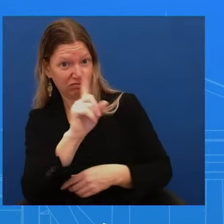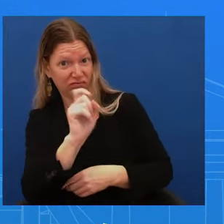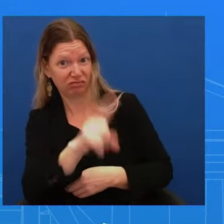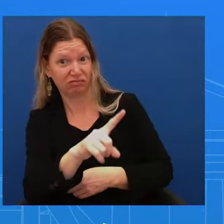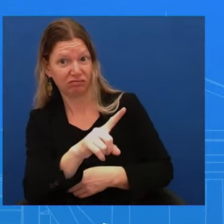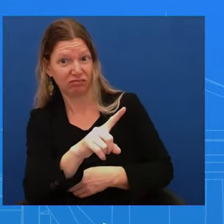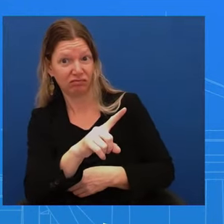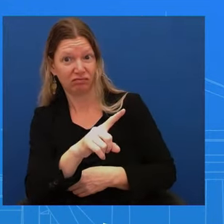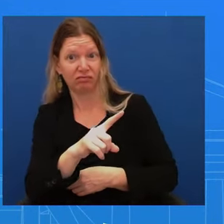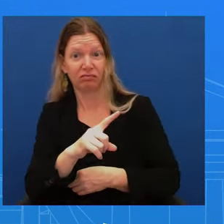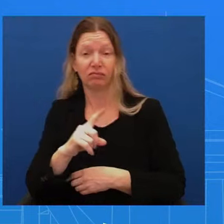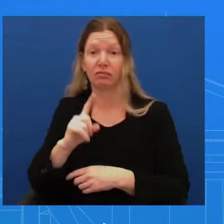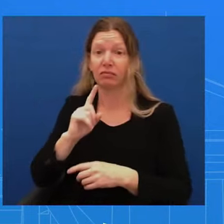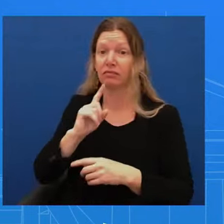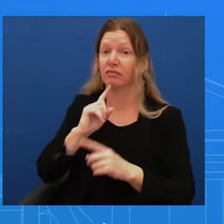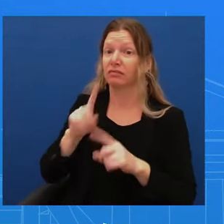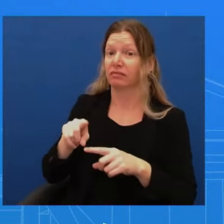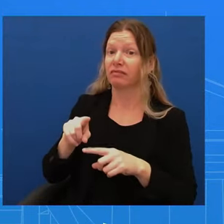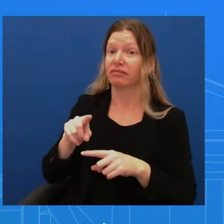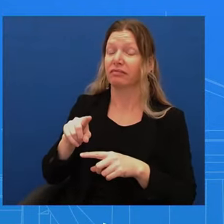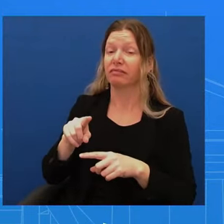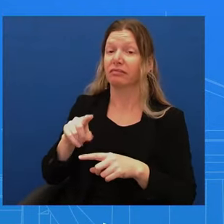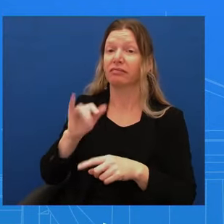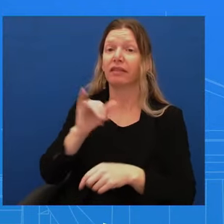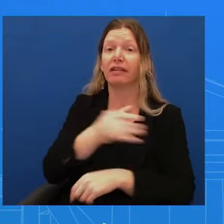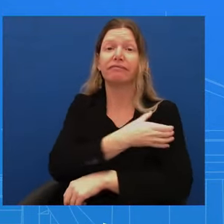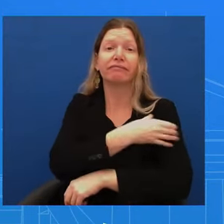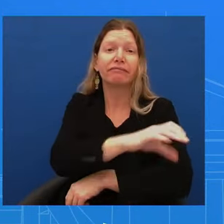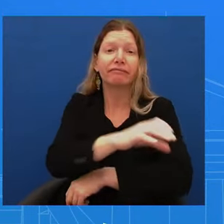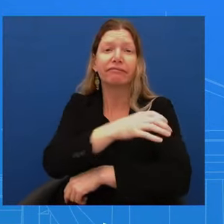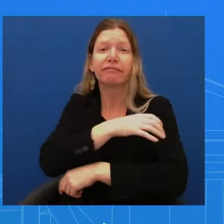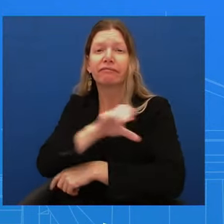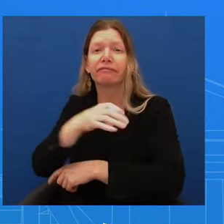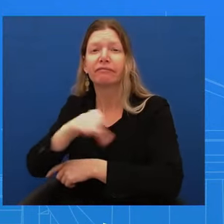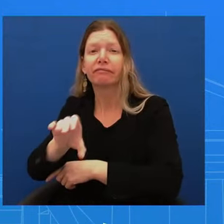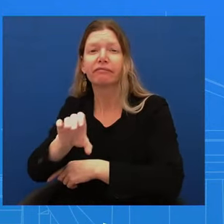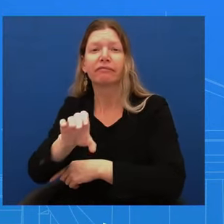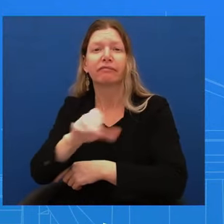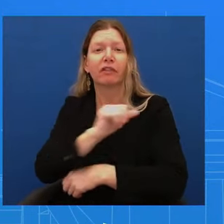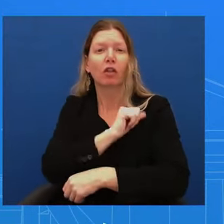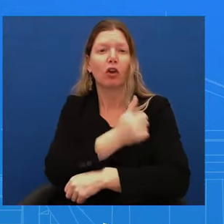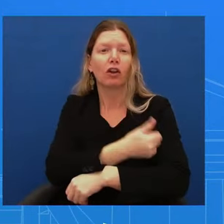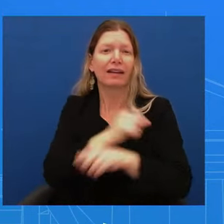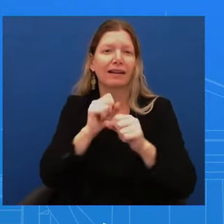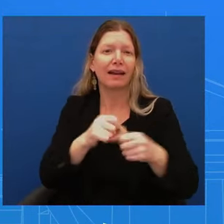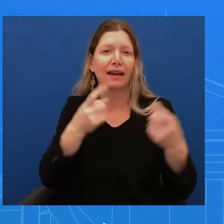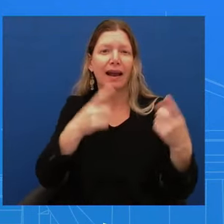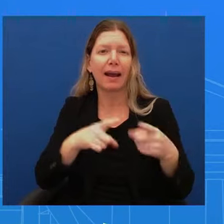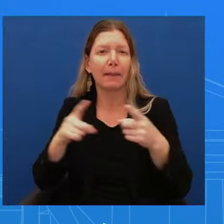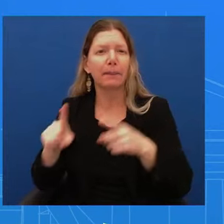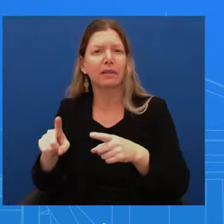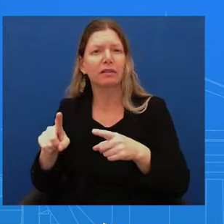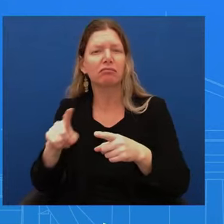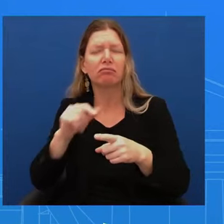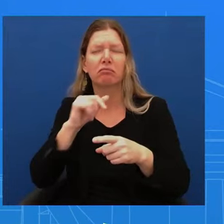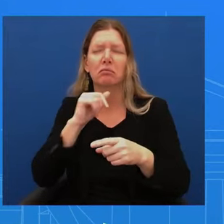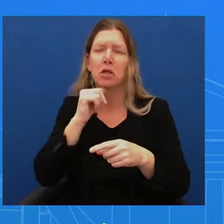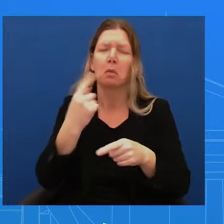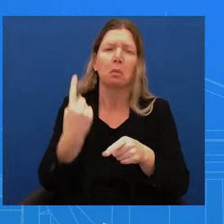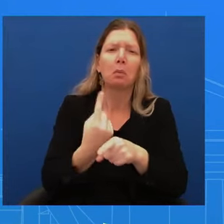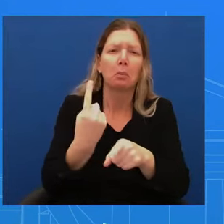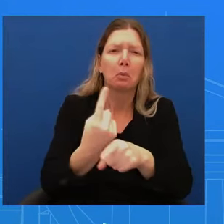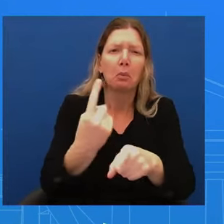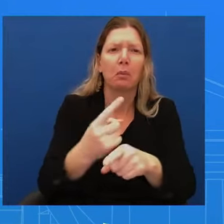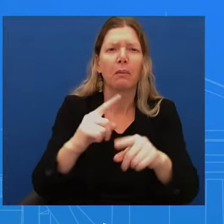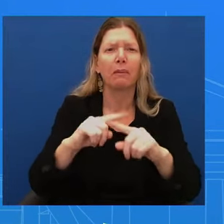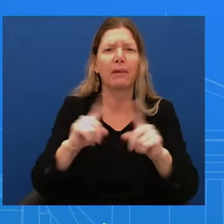I wouldn't say on a regular basis, but it's not uncommon for the Secretary of Defense to